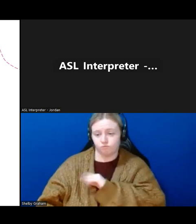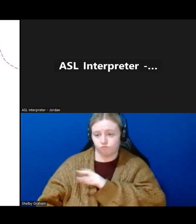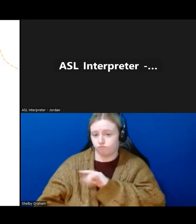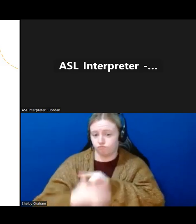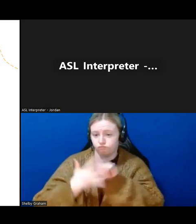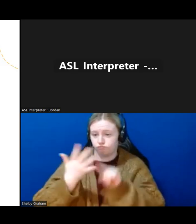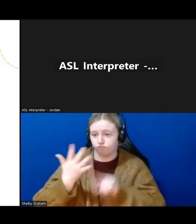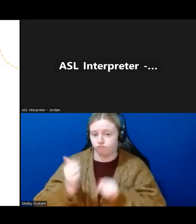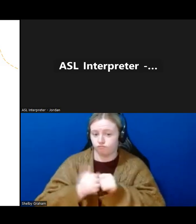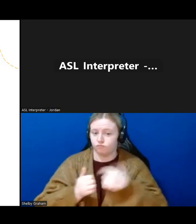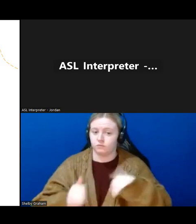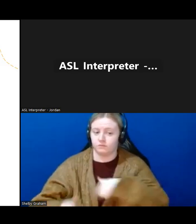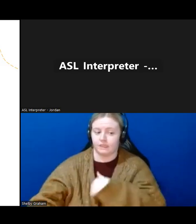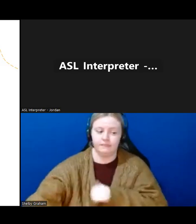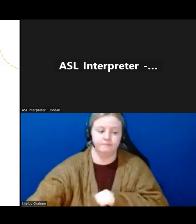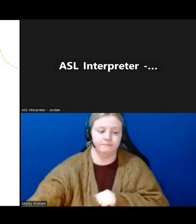with Techno Tutors.